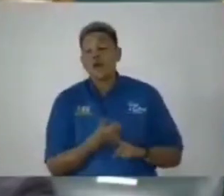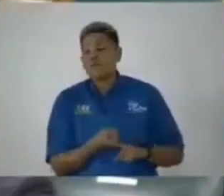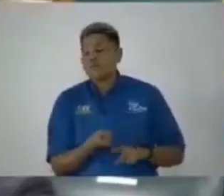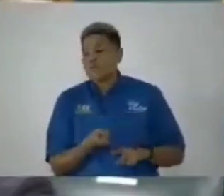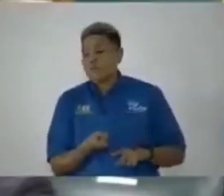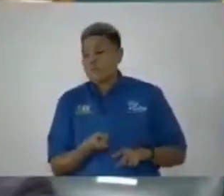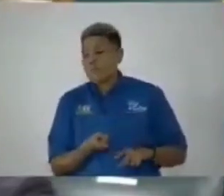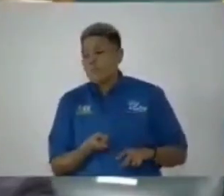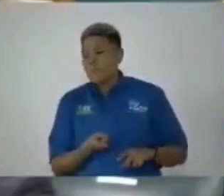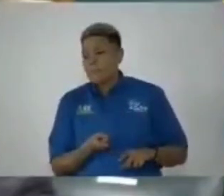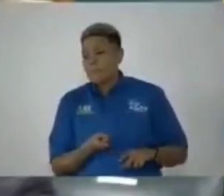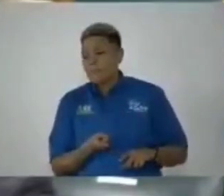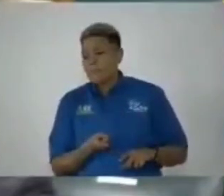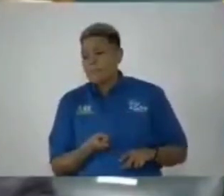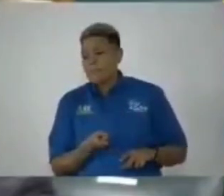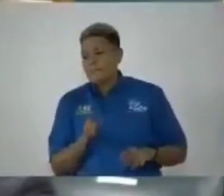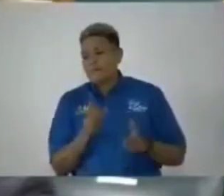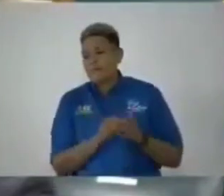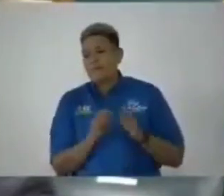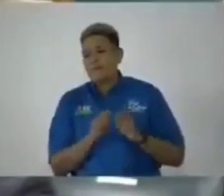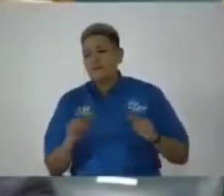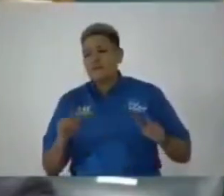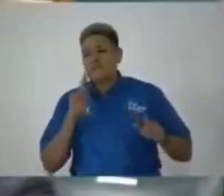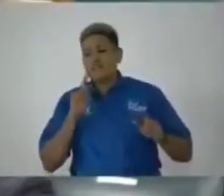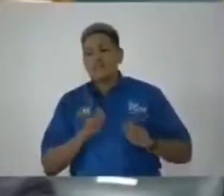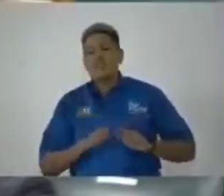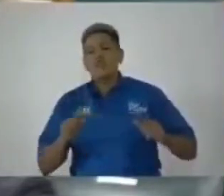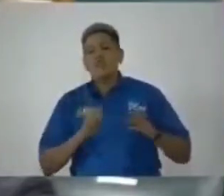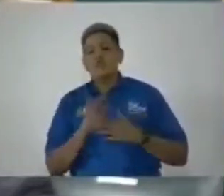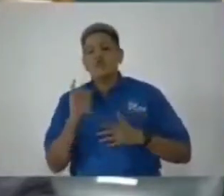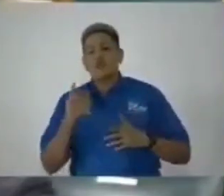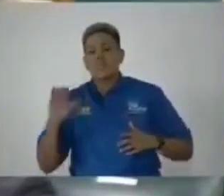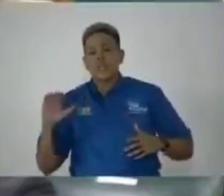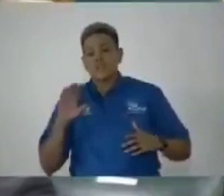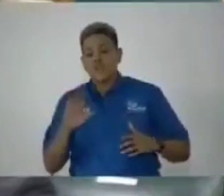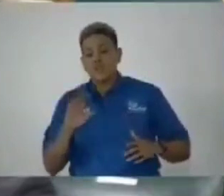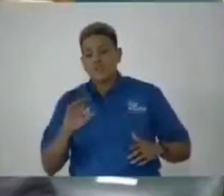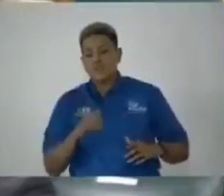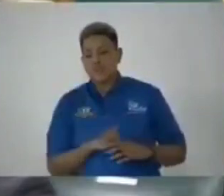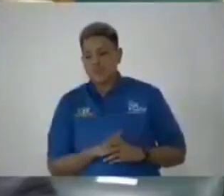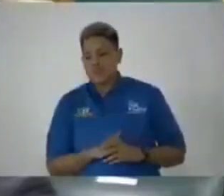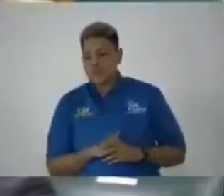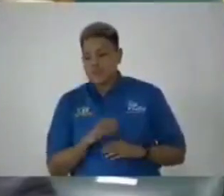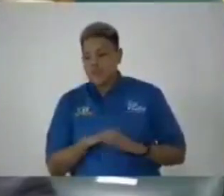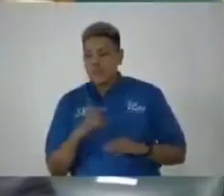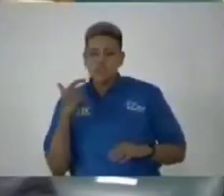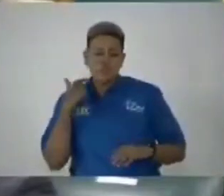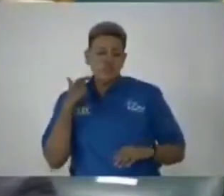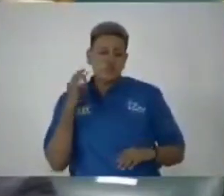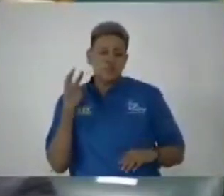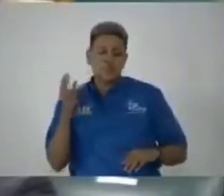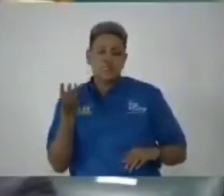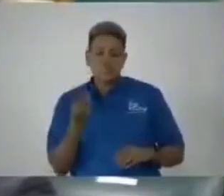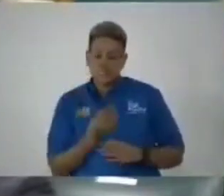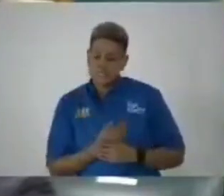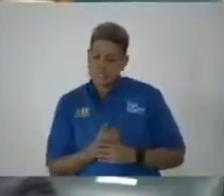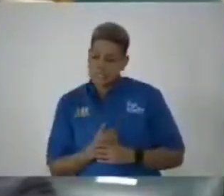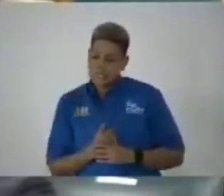press release that was issued by the Integrity Commission on June 6th,